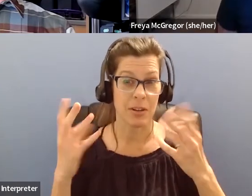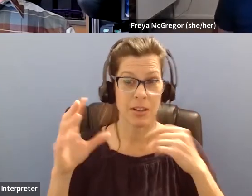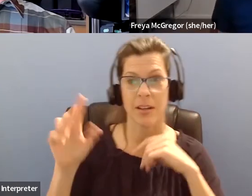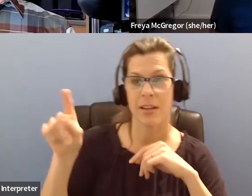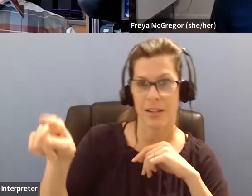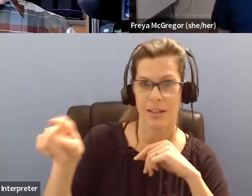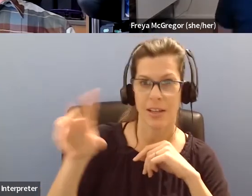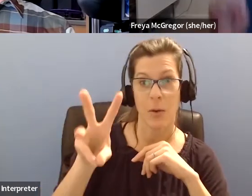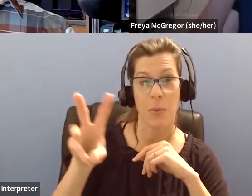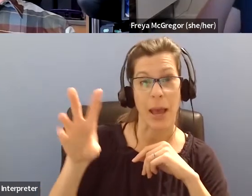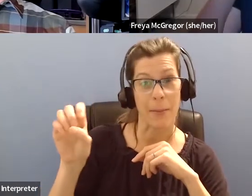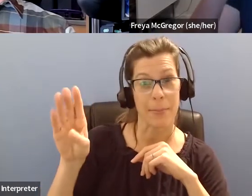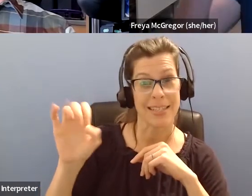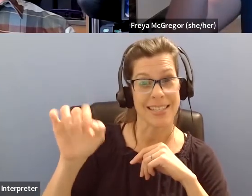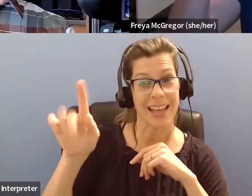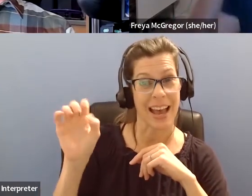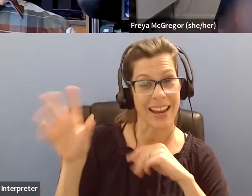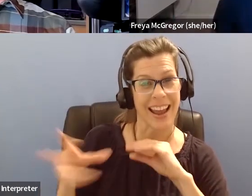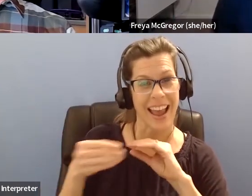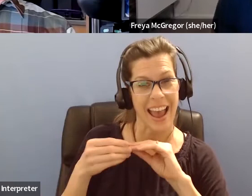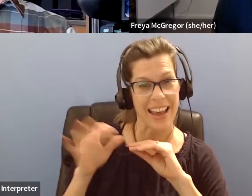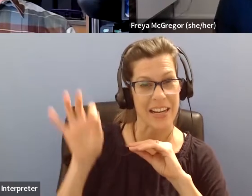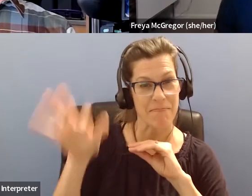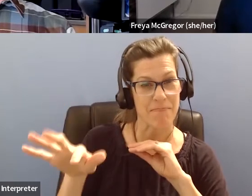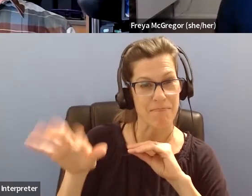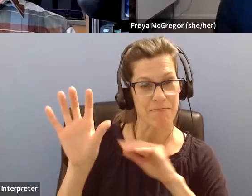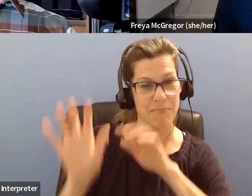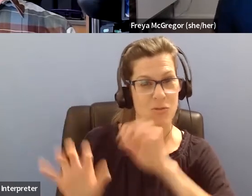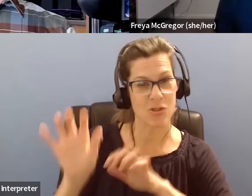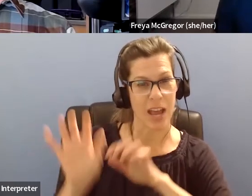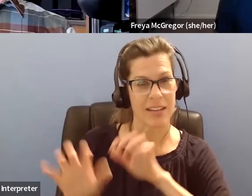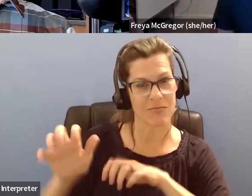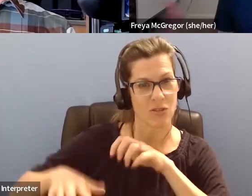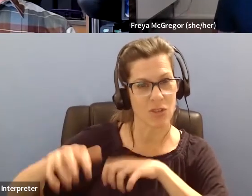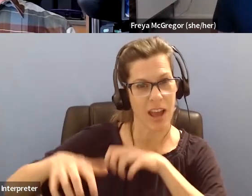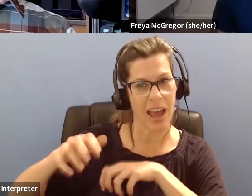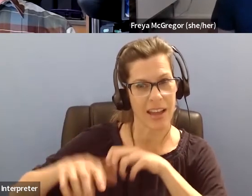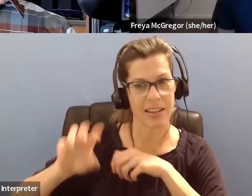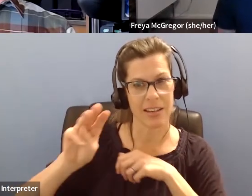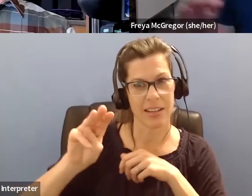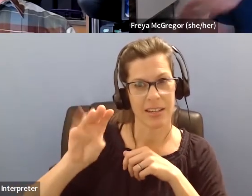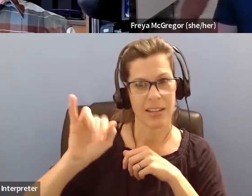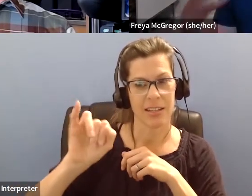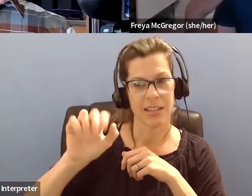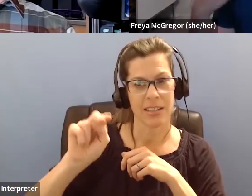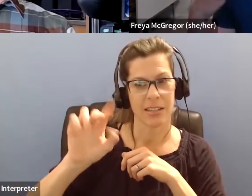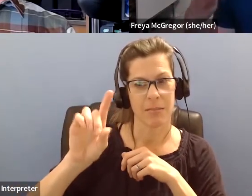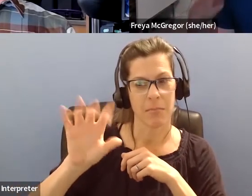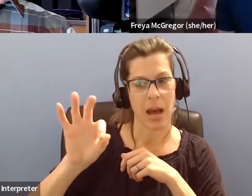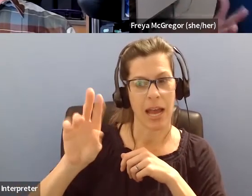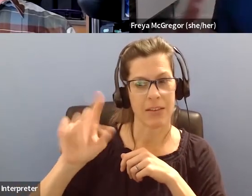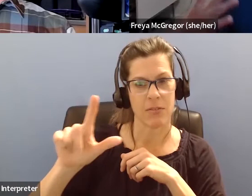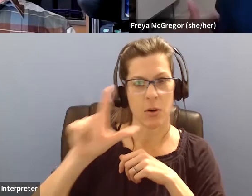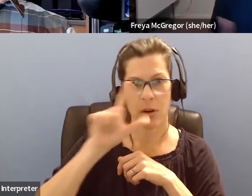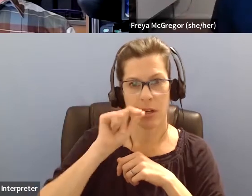page on our website about that. And I just stuck that in the, in the chat. Um, yeah, mindful birding, not, it's, it's like the opposite of like